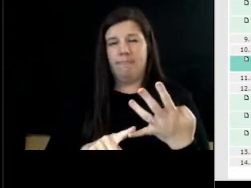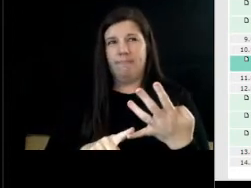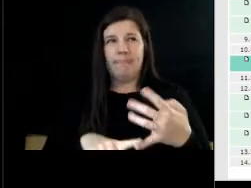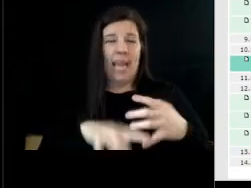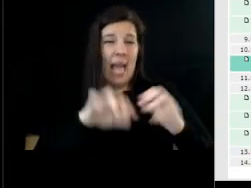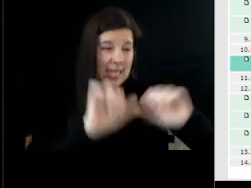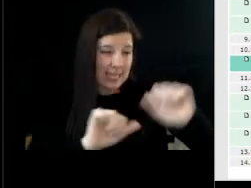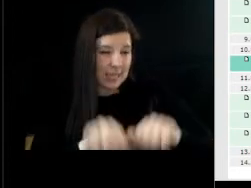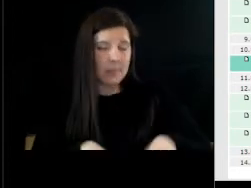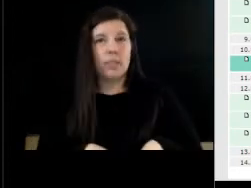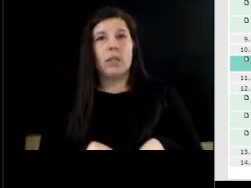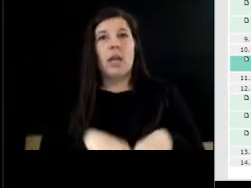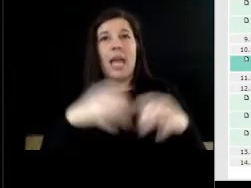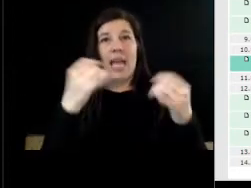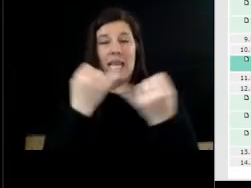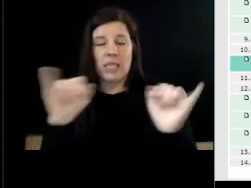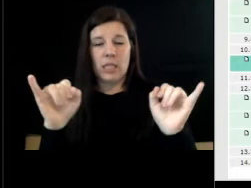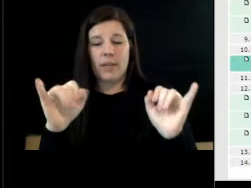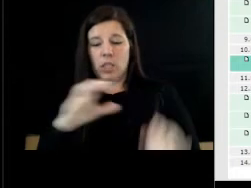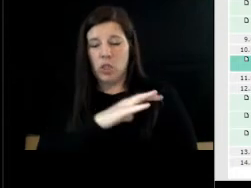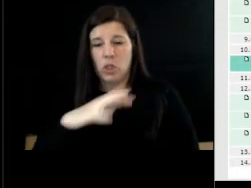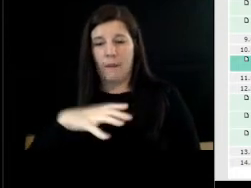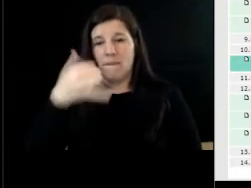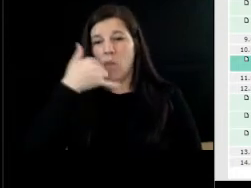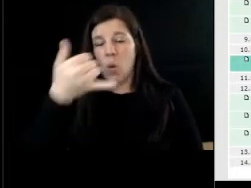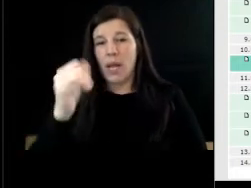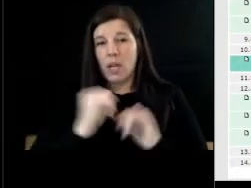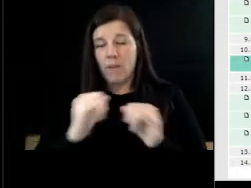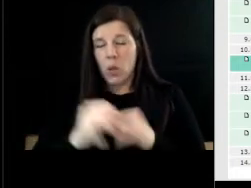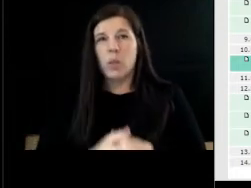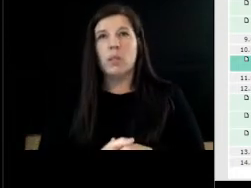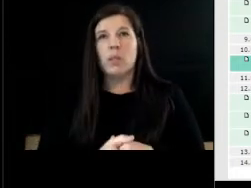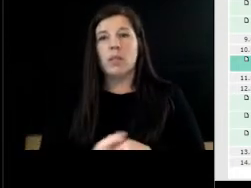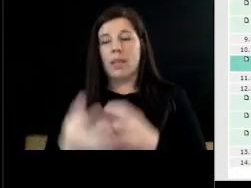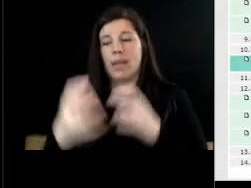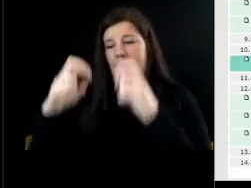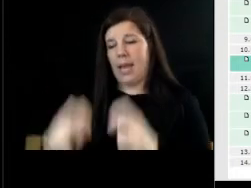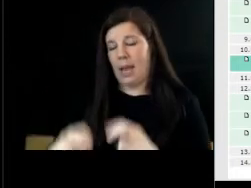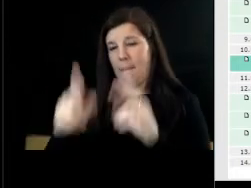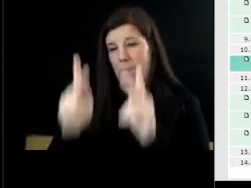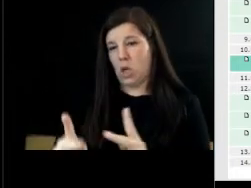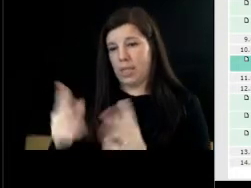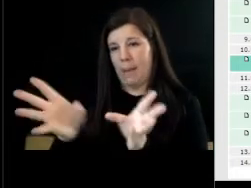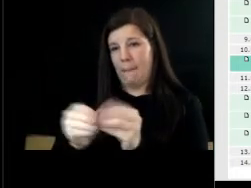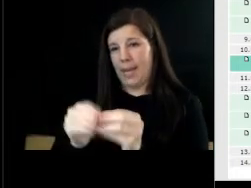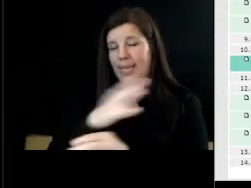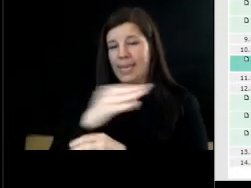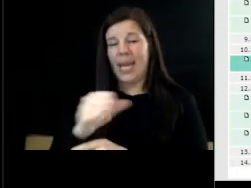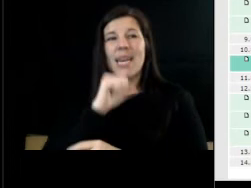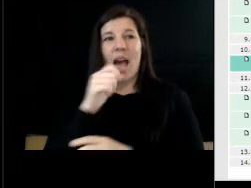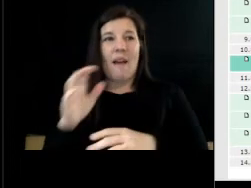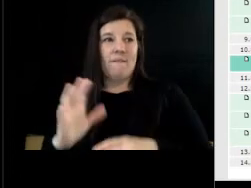individual commission phone interviews in person meetings and informal background check